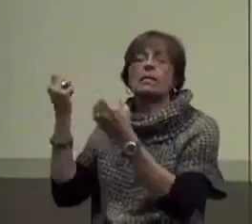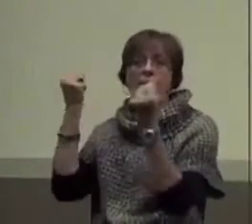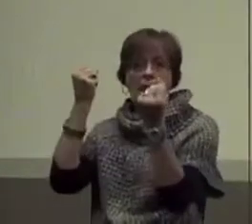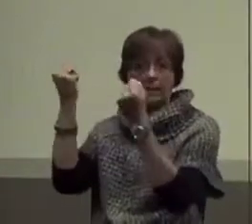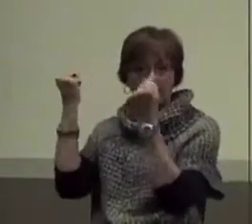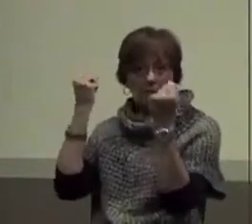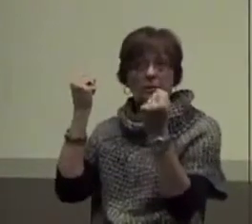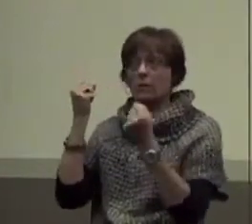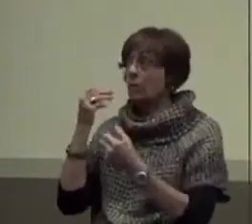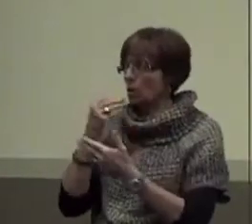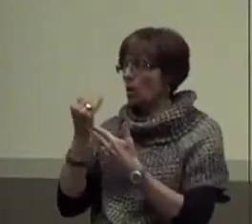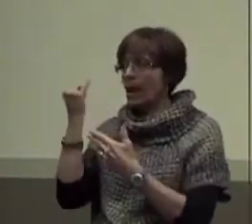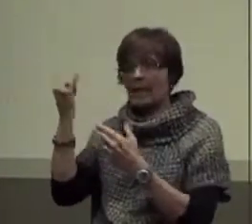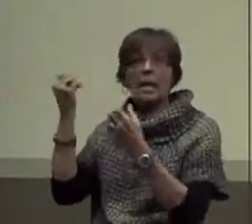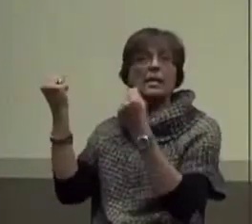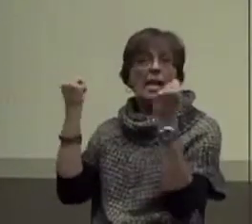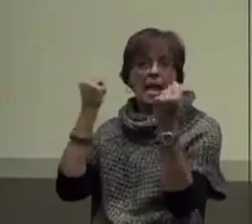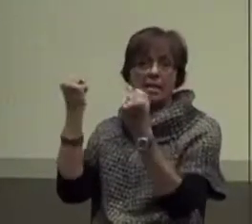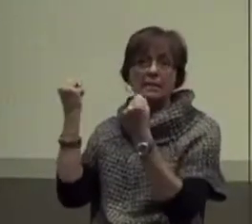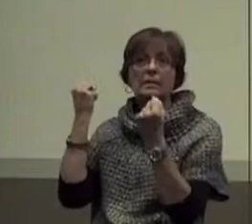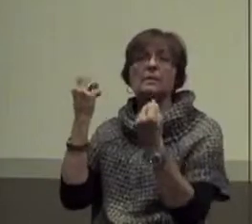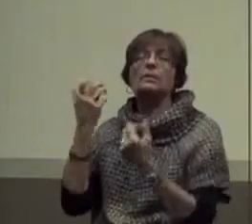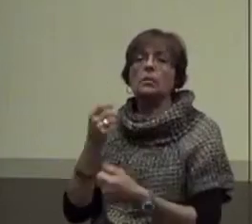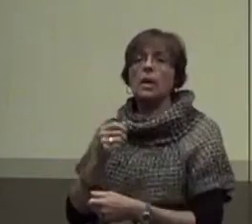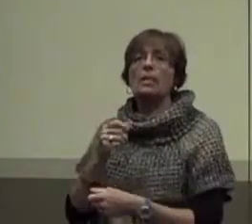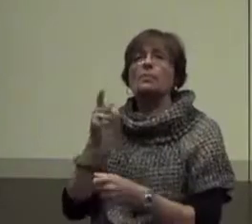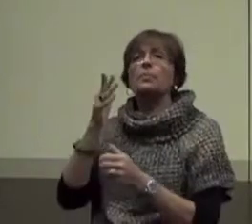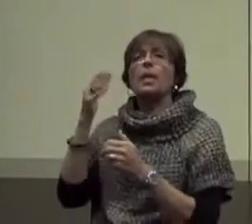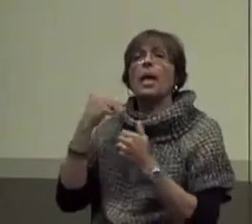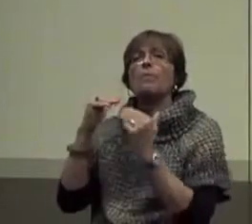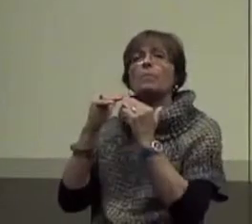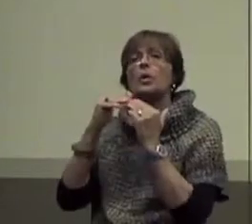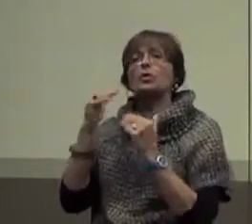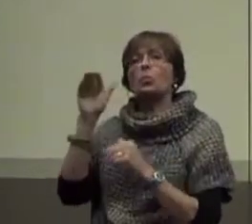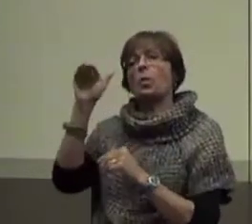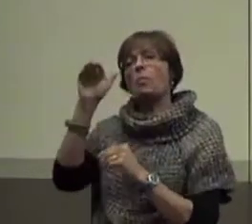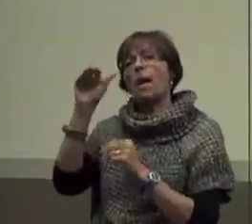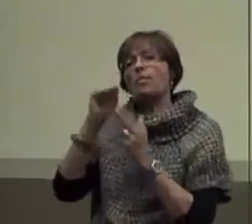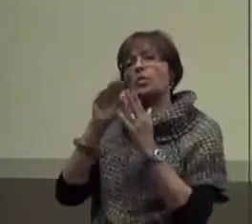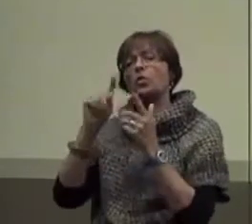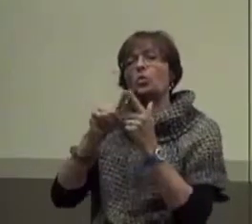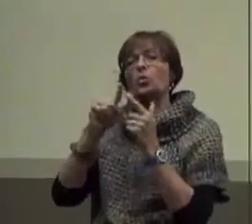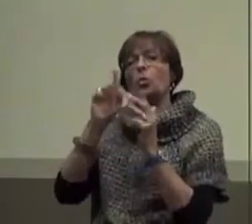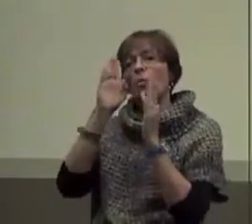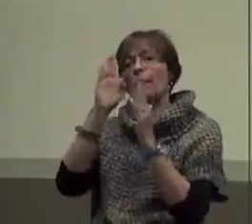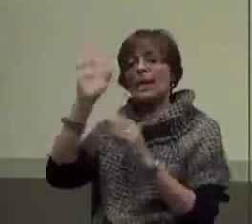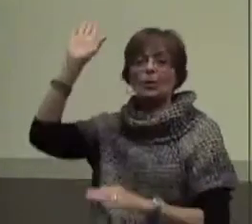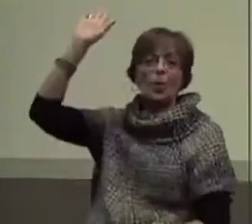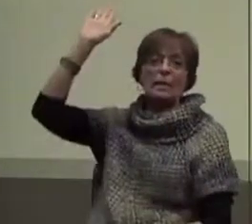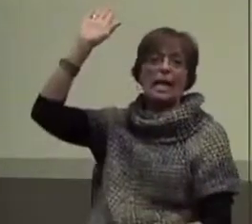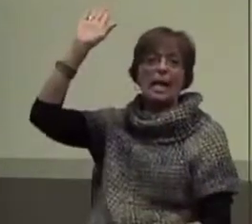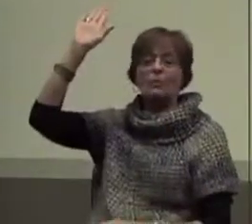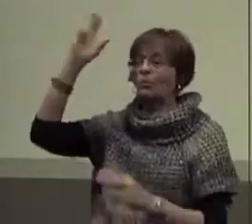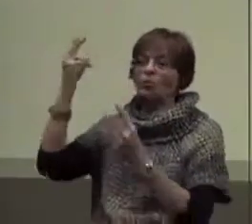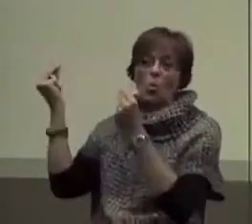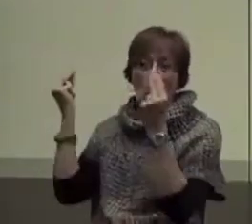Good idea, you think? Yes. Okay. Have peers remind the student to pay attention and raise hand. No.